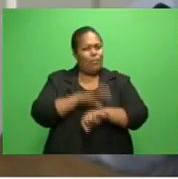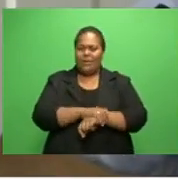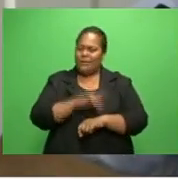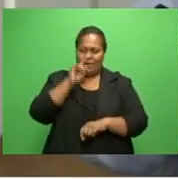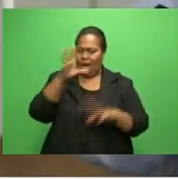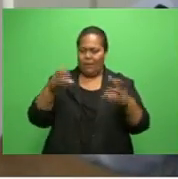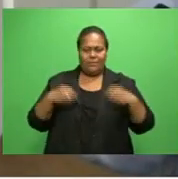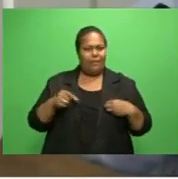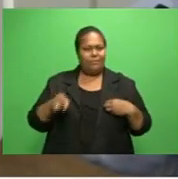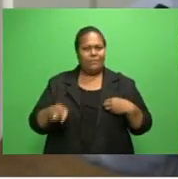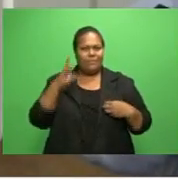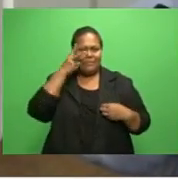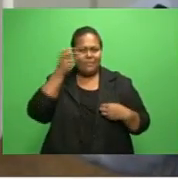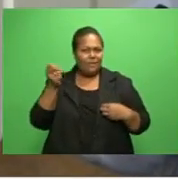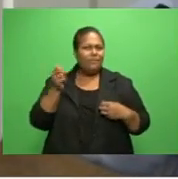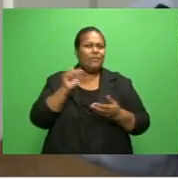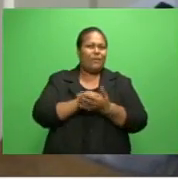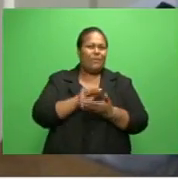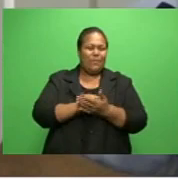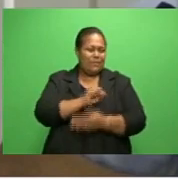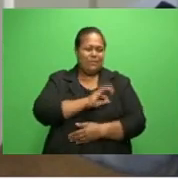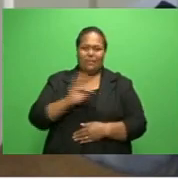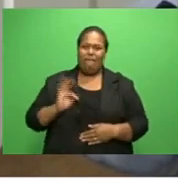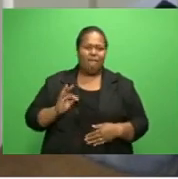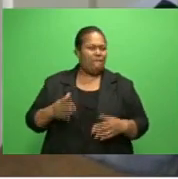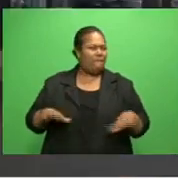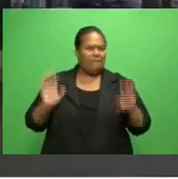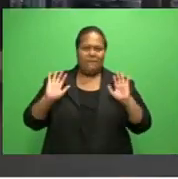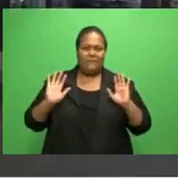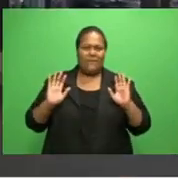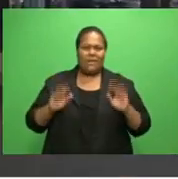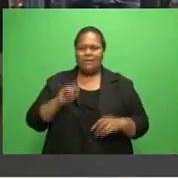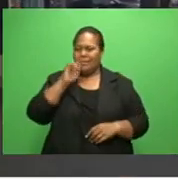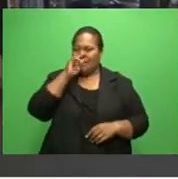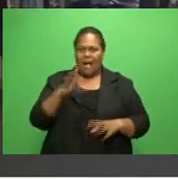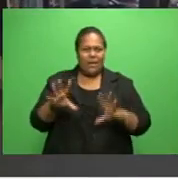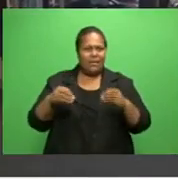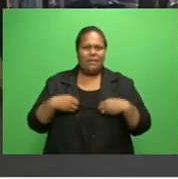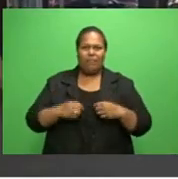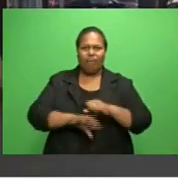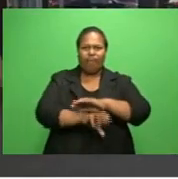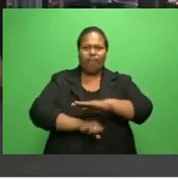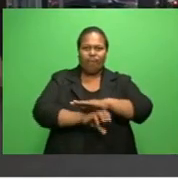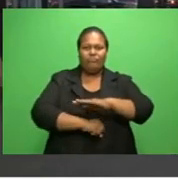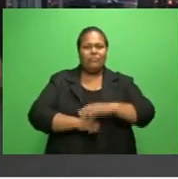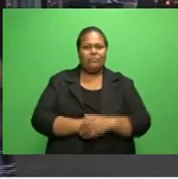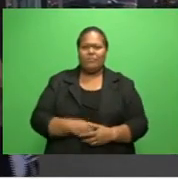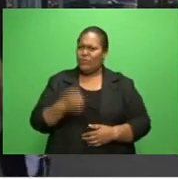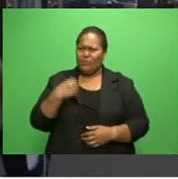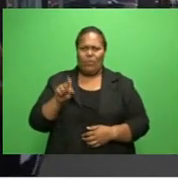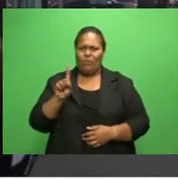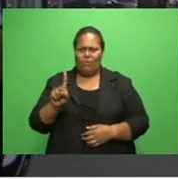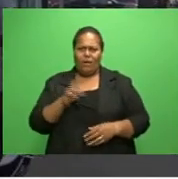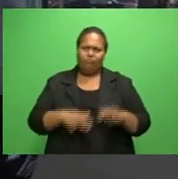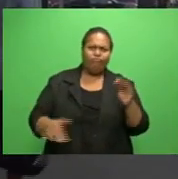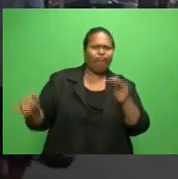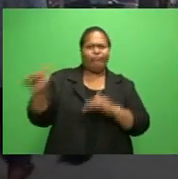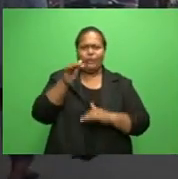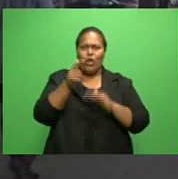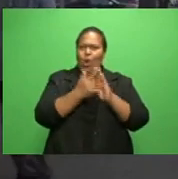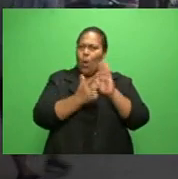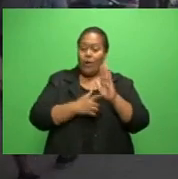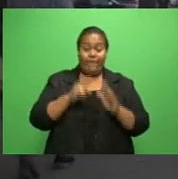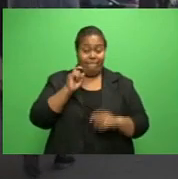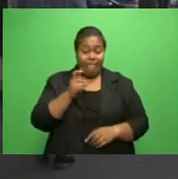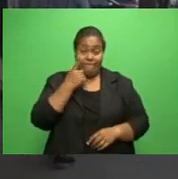unethical acts and will not entertain dirty cops. He reiterates no one is above the law and those found guilty will